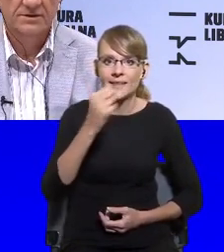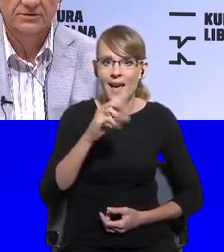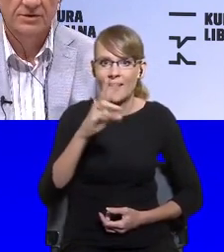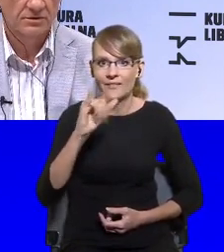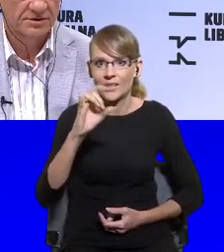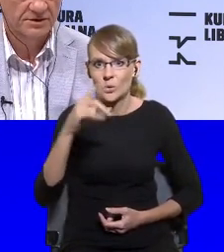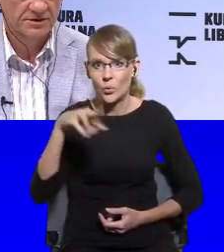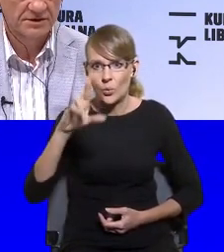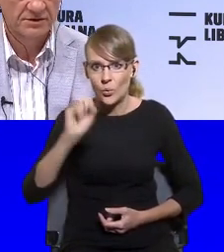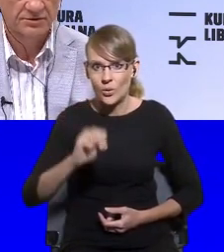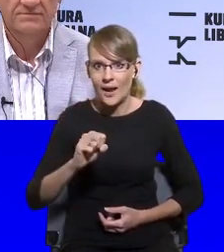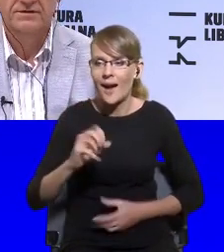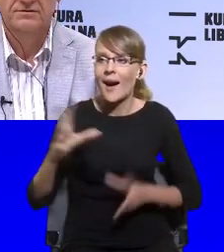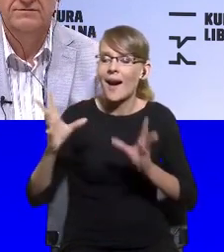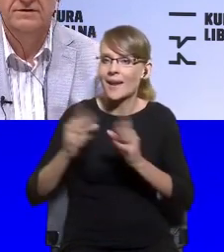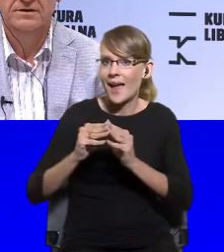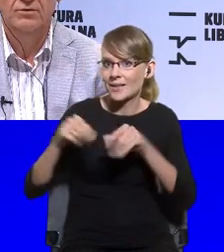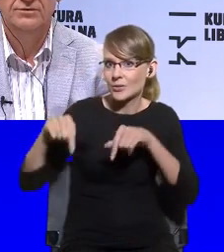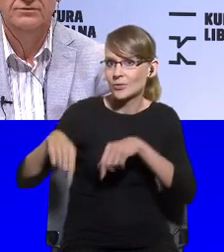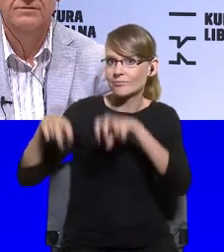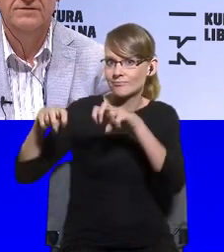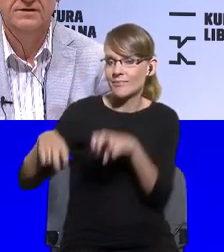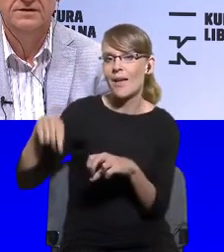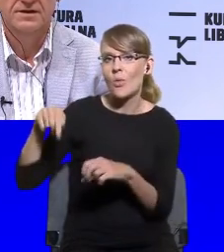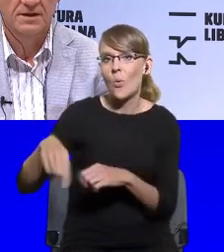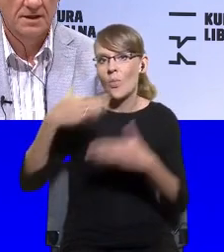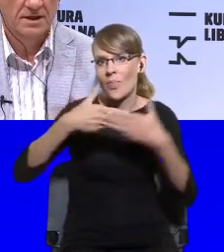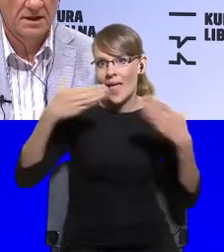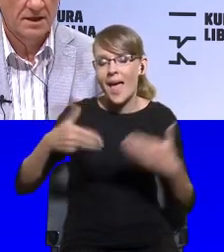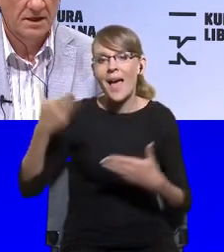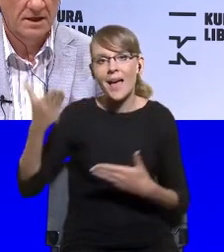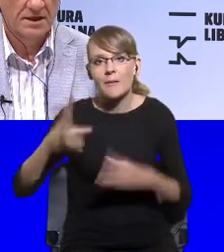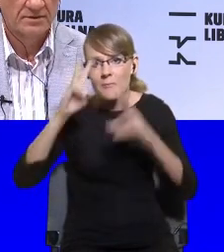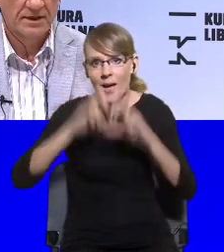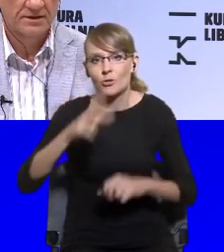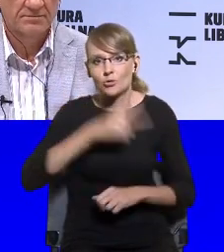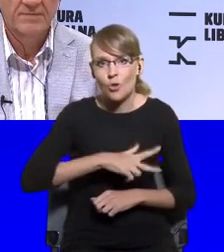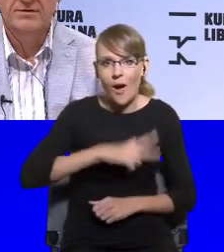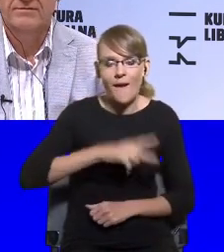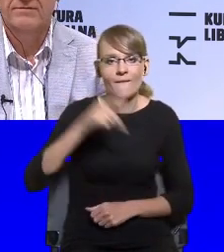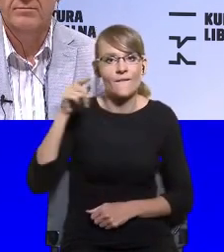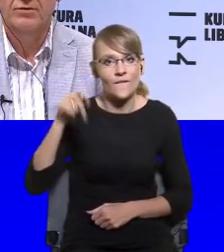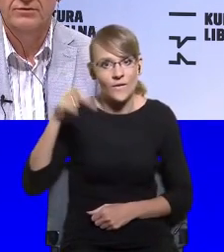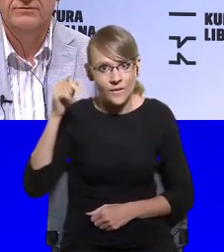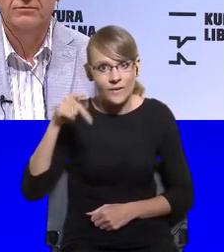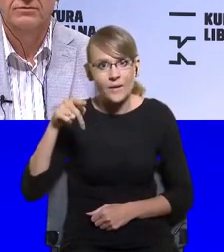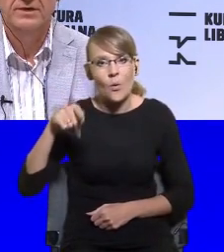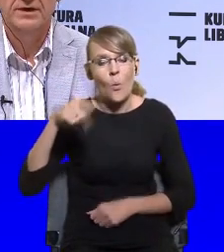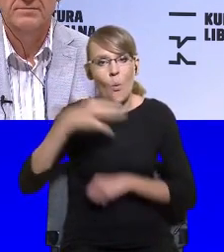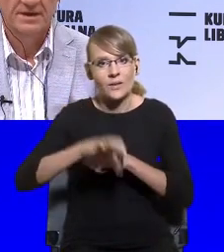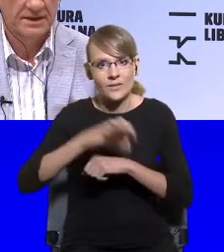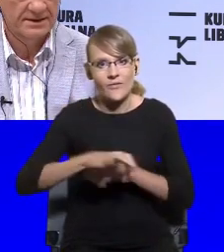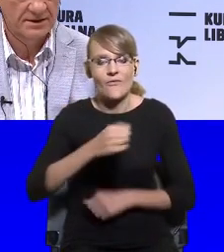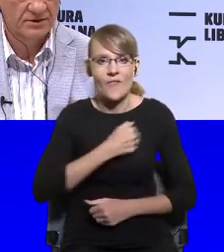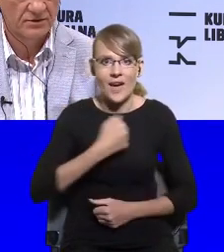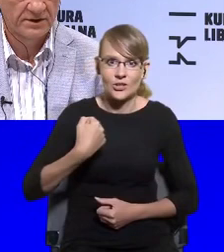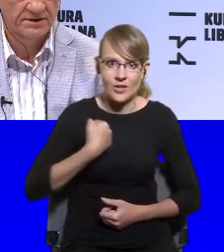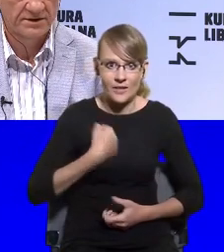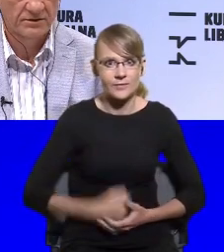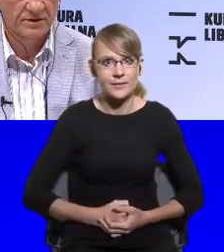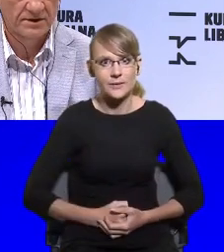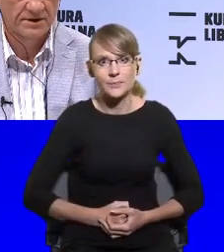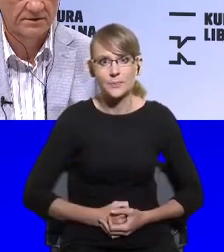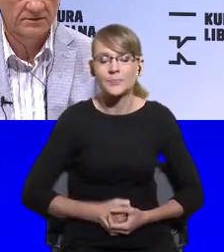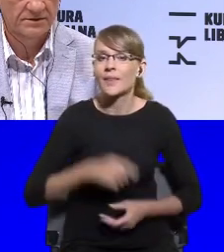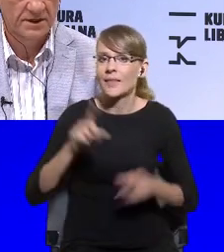who's sociologist and social philosopher at Warsaw University, as well as member of the board of Kultura Liberalna, who